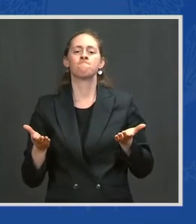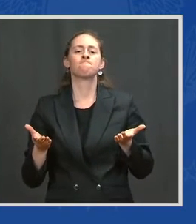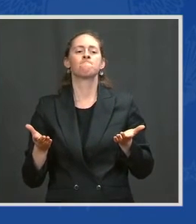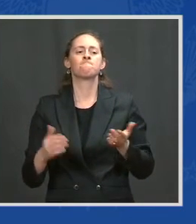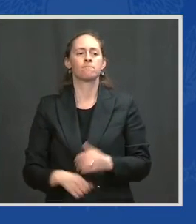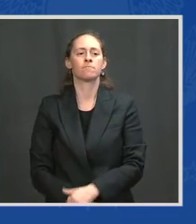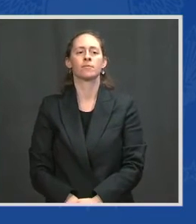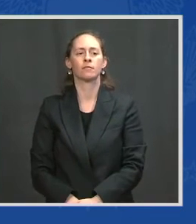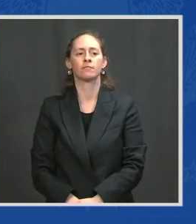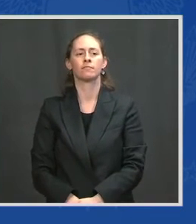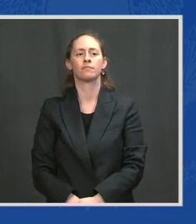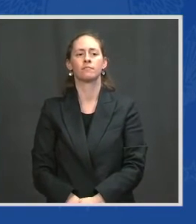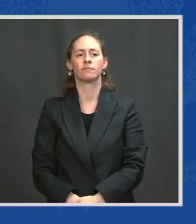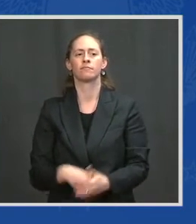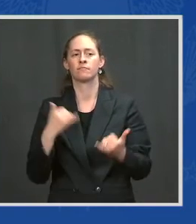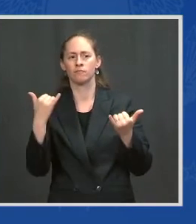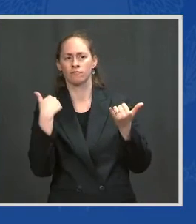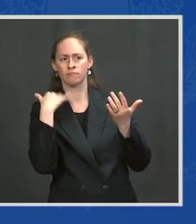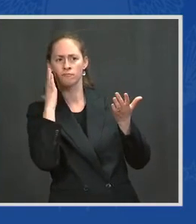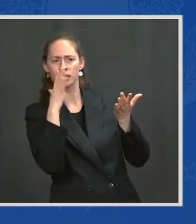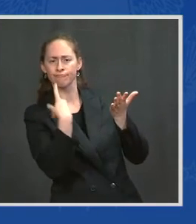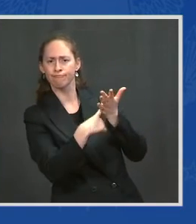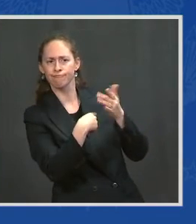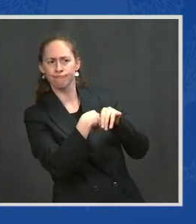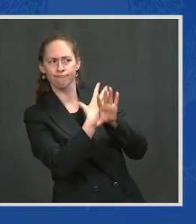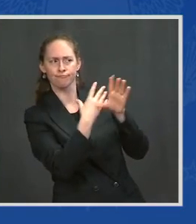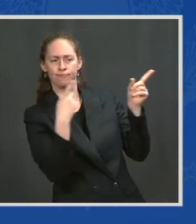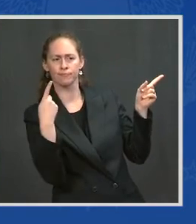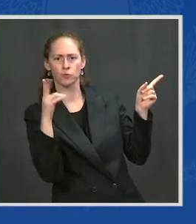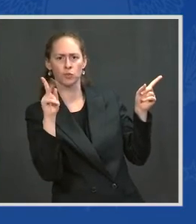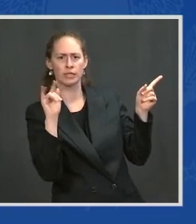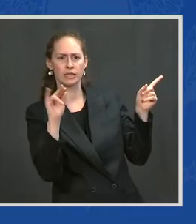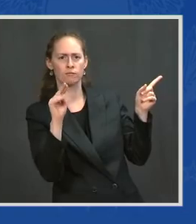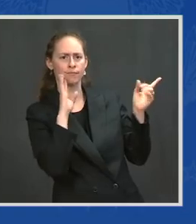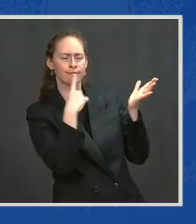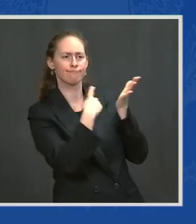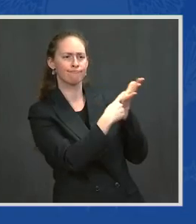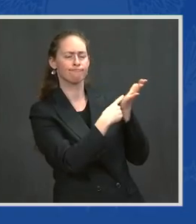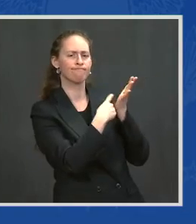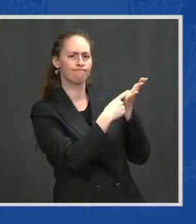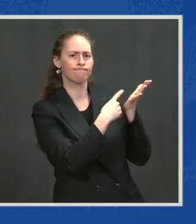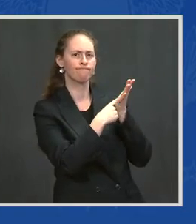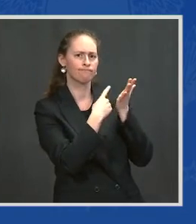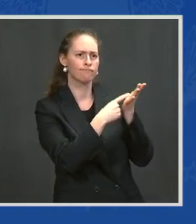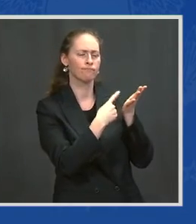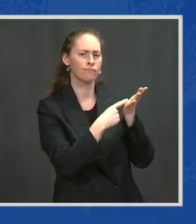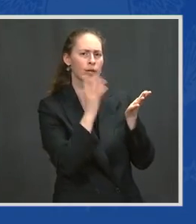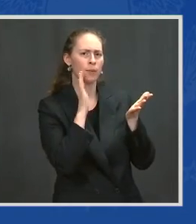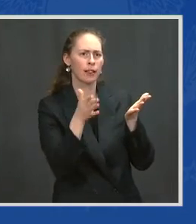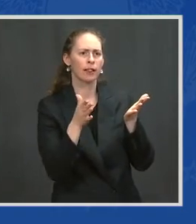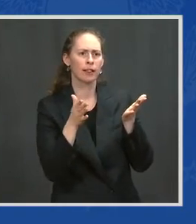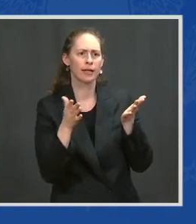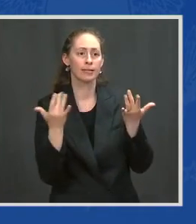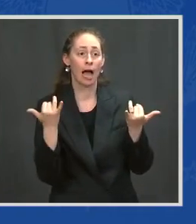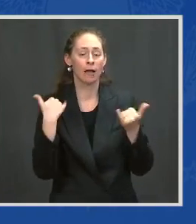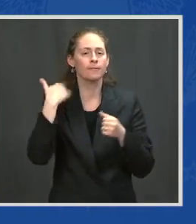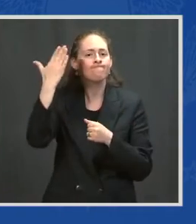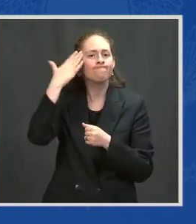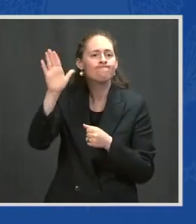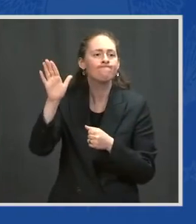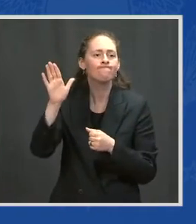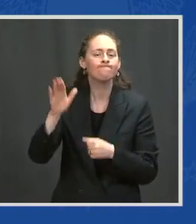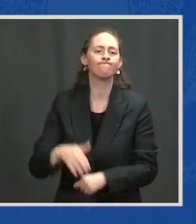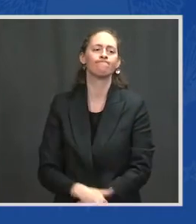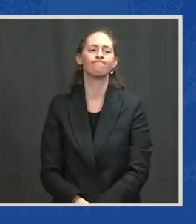evidence that the actor's ransomware is in Russia. They have some responsibility to deal with this. Thank you. who will get the AstraZeneca